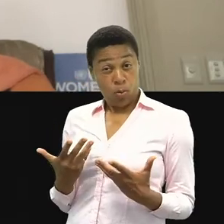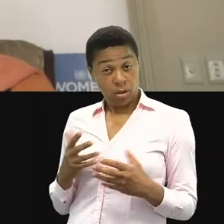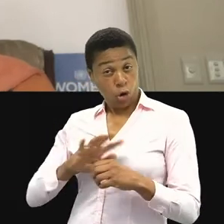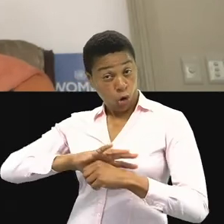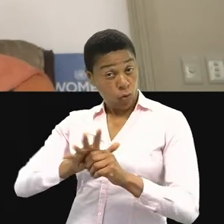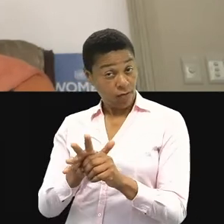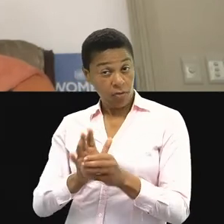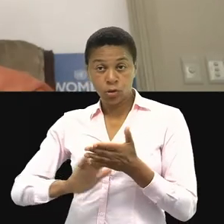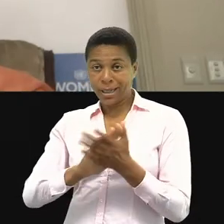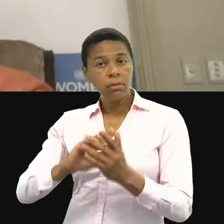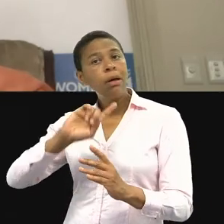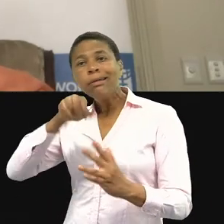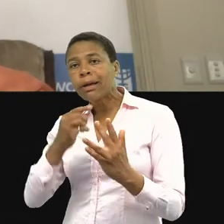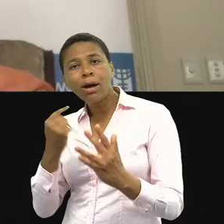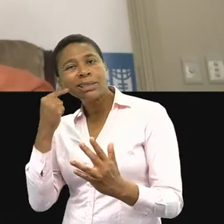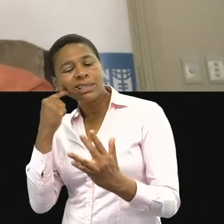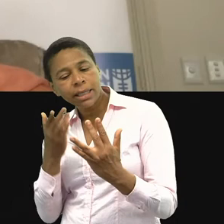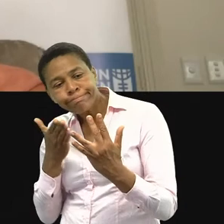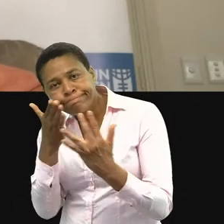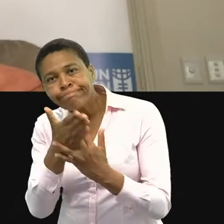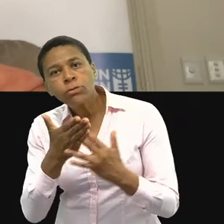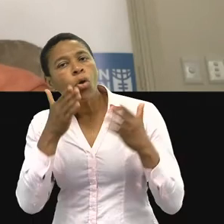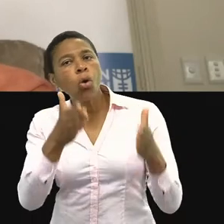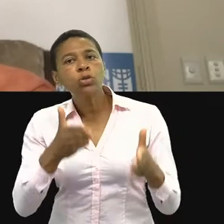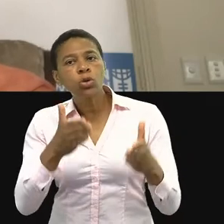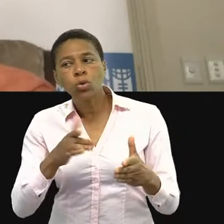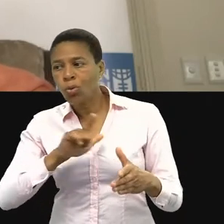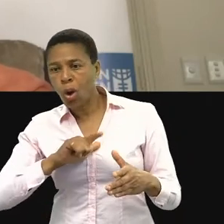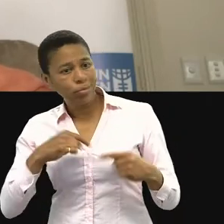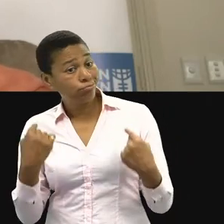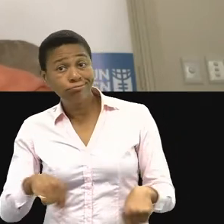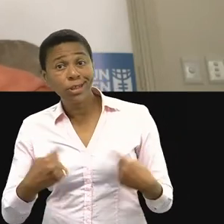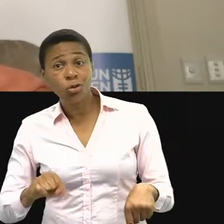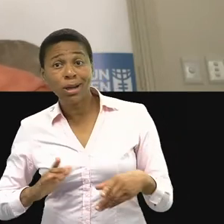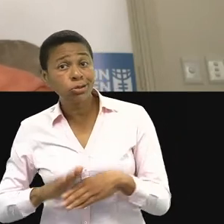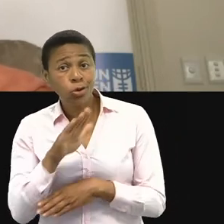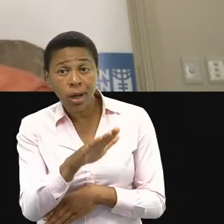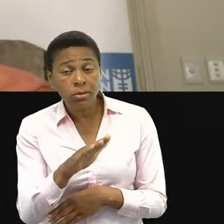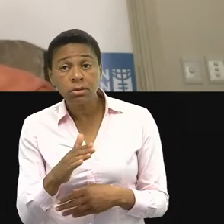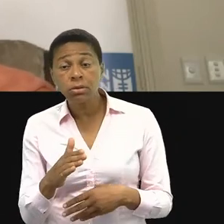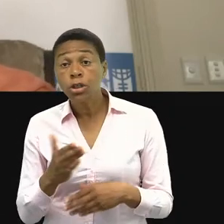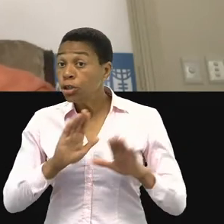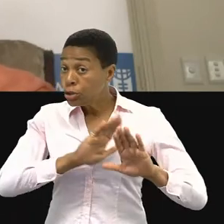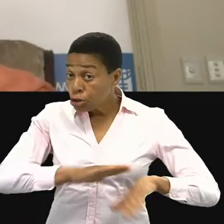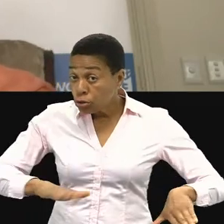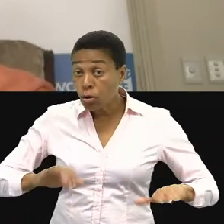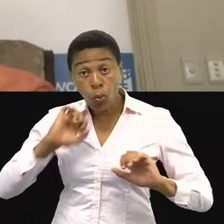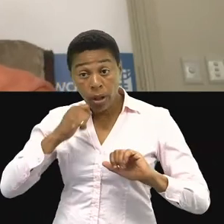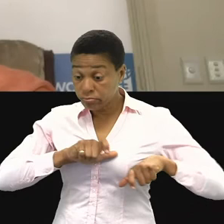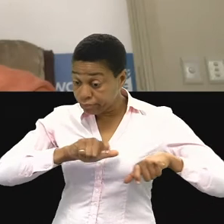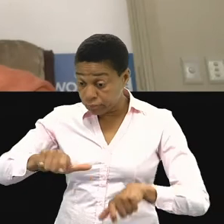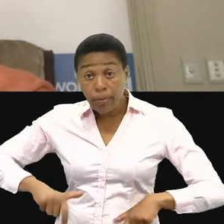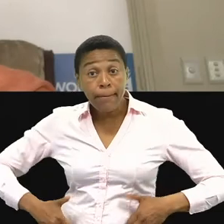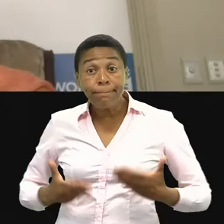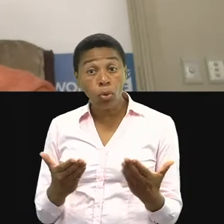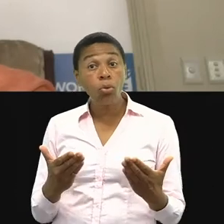safe deliveries because, you know, children will be born in the midst of a pandemic. And we need to make sure that we do